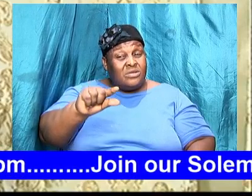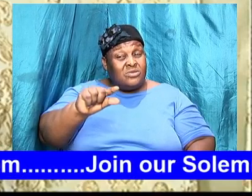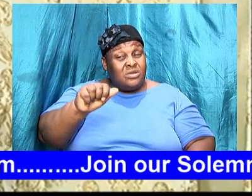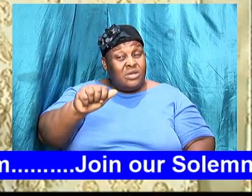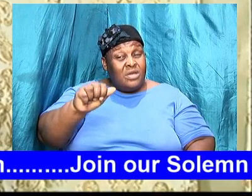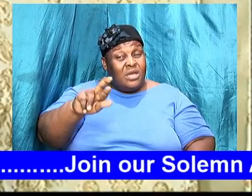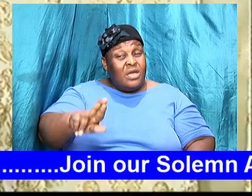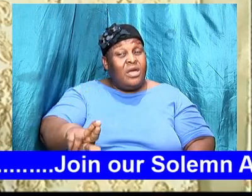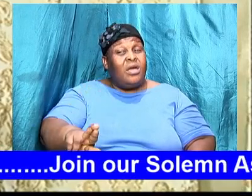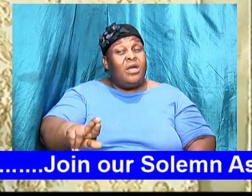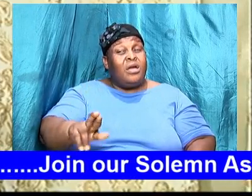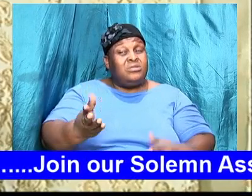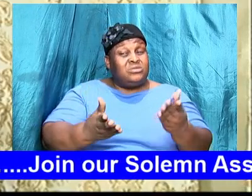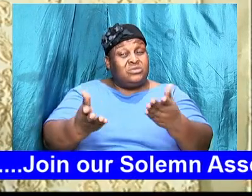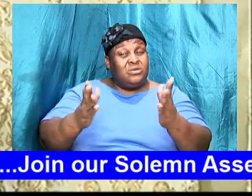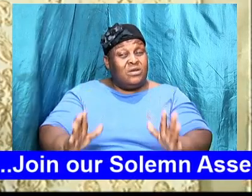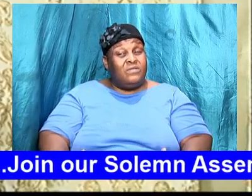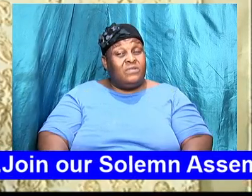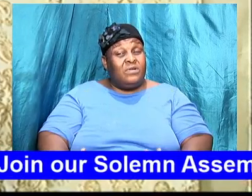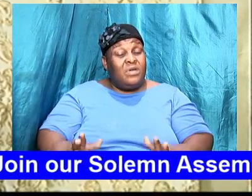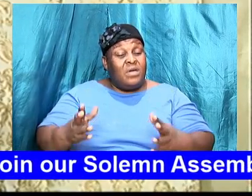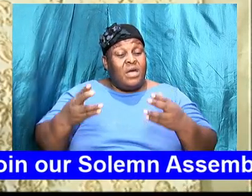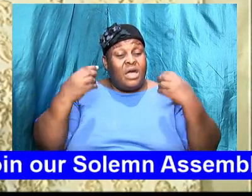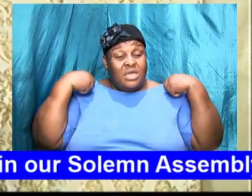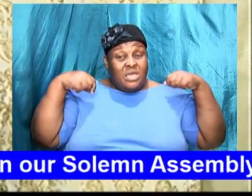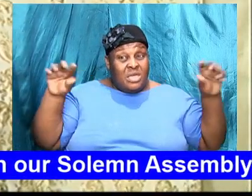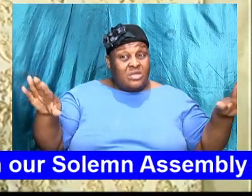and an angel come and say see what over there